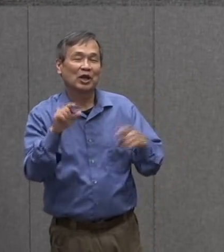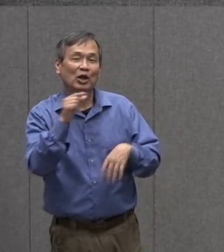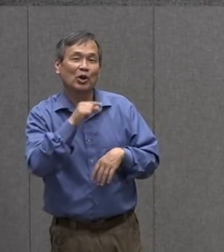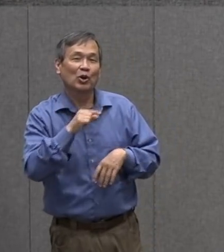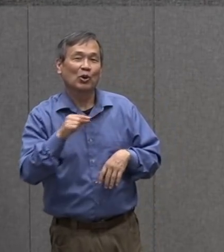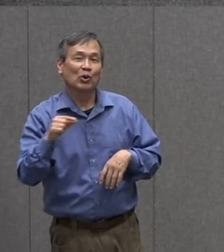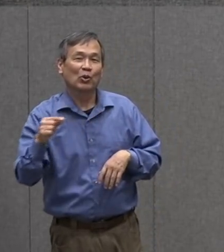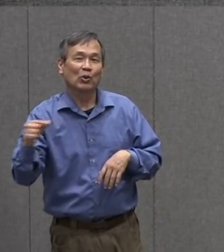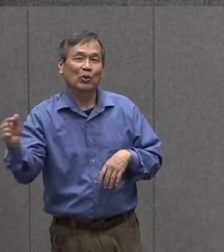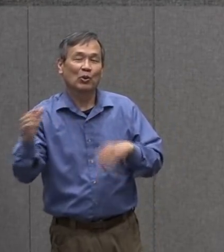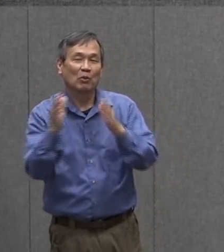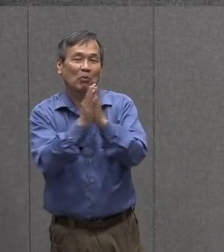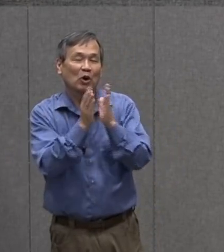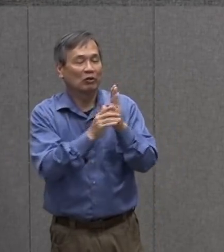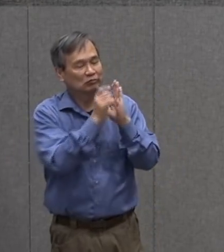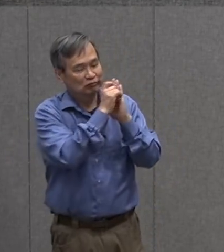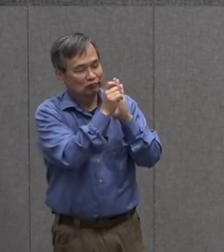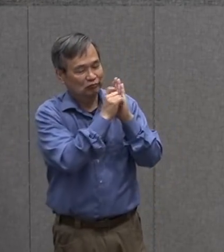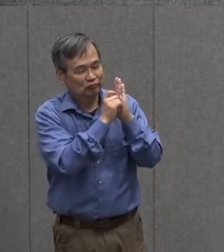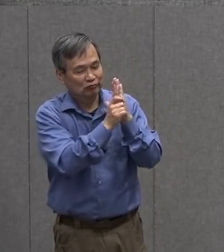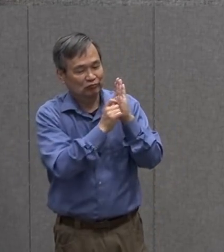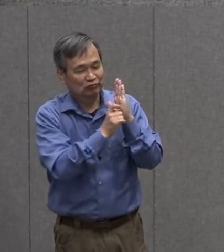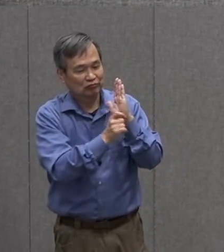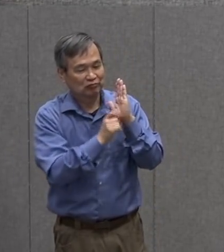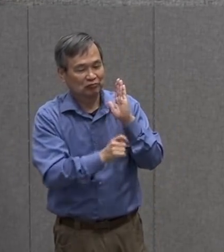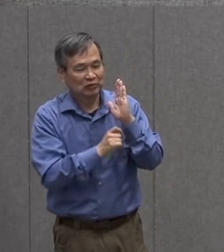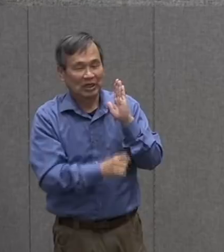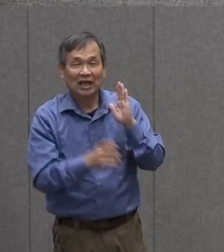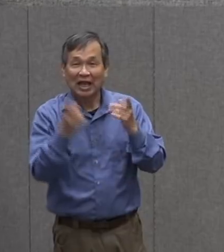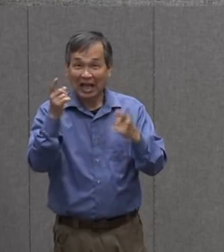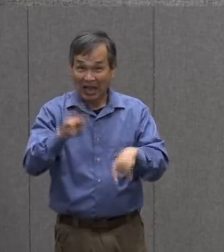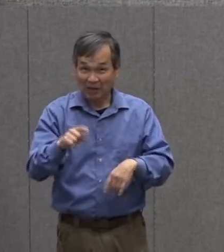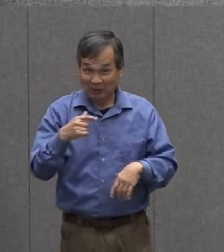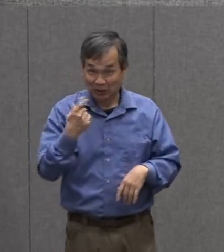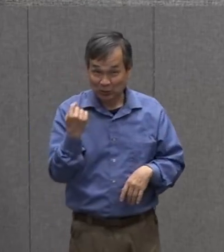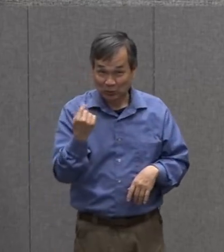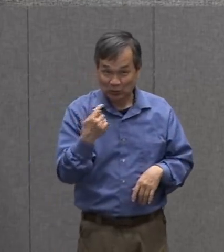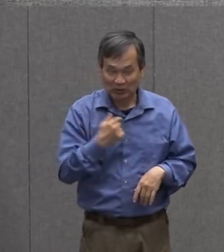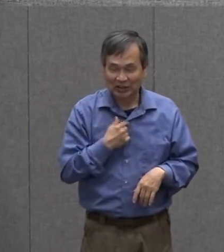book i tore out a page